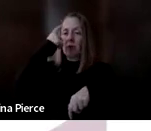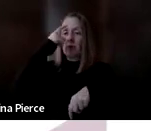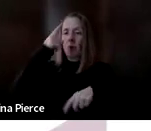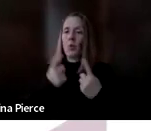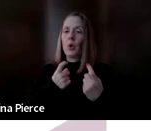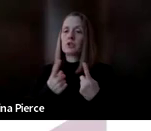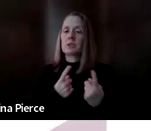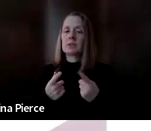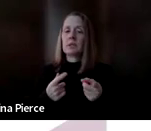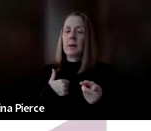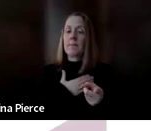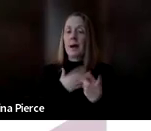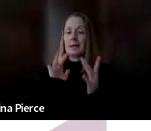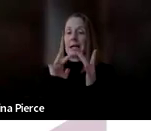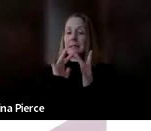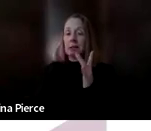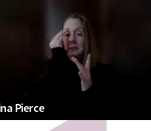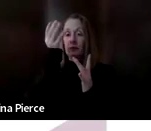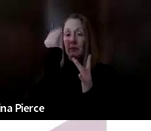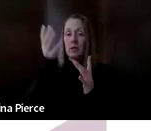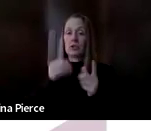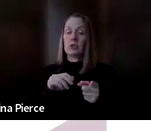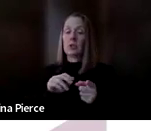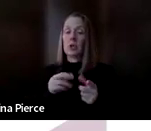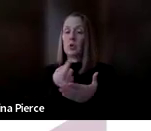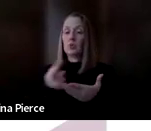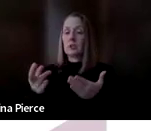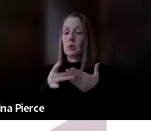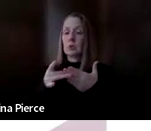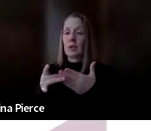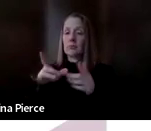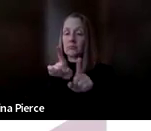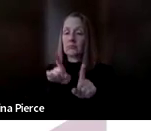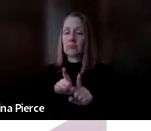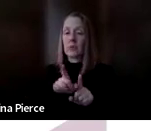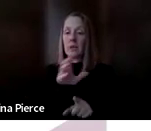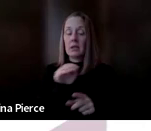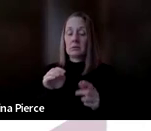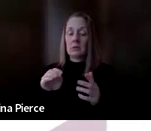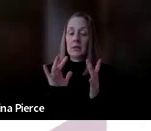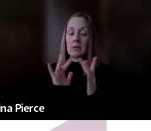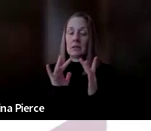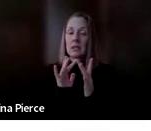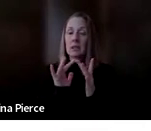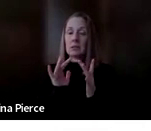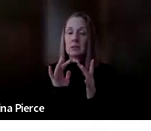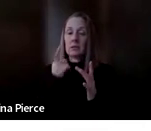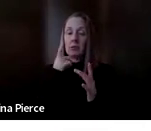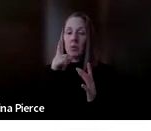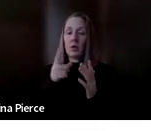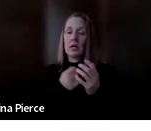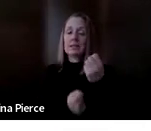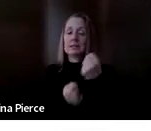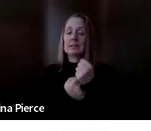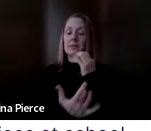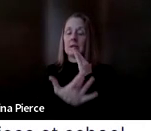information um will be in the resource guide as well um and the contact information for the Michigan assistive technology program is